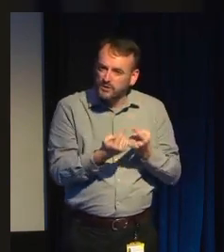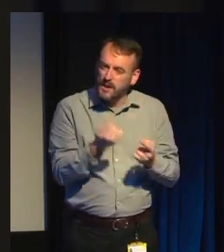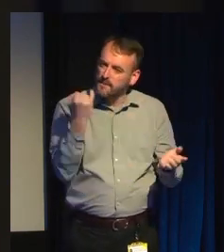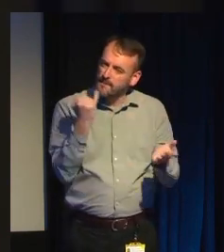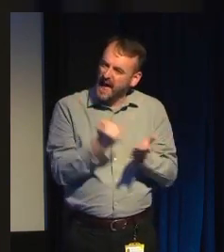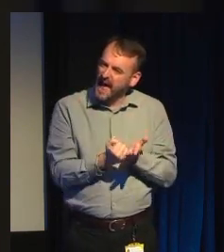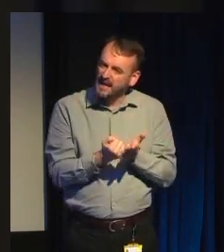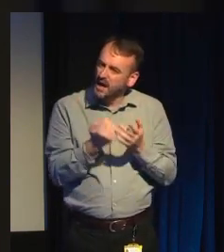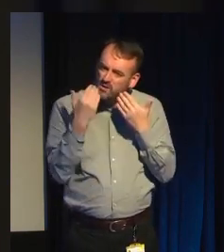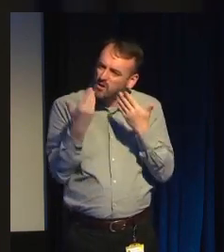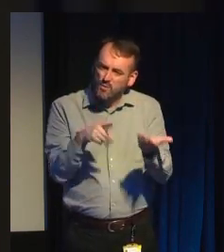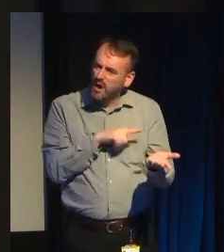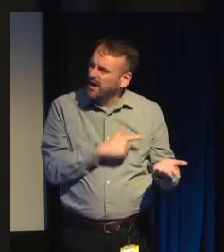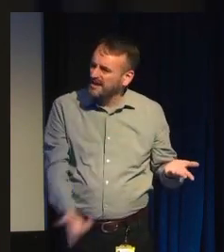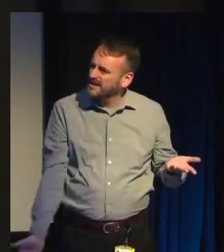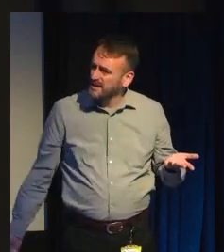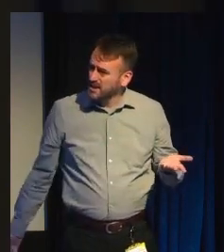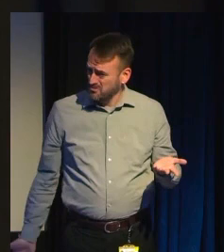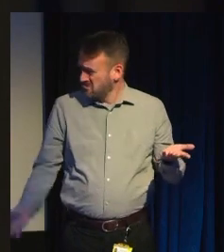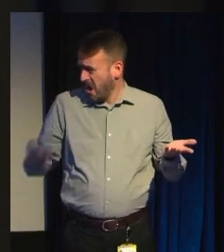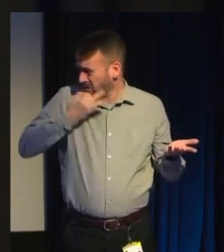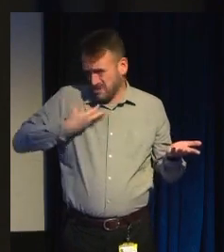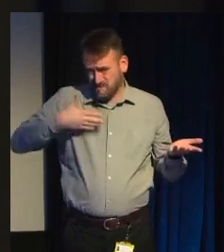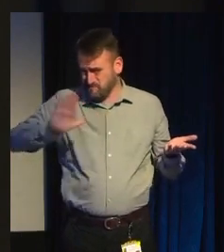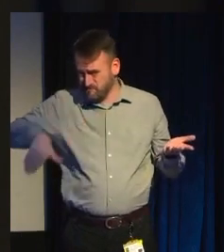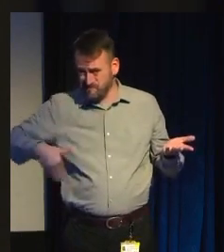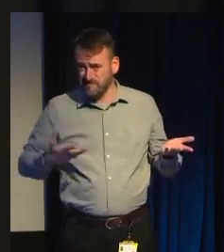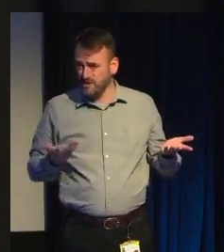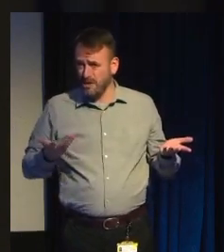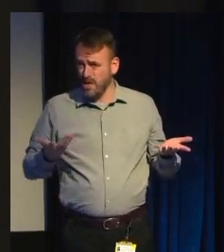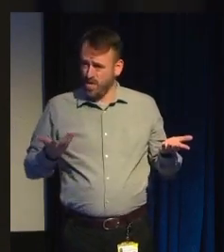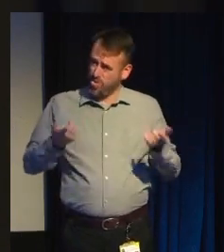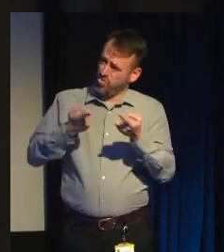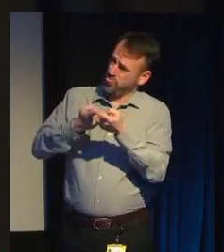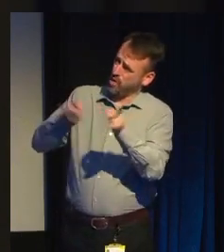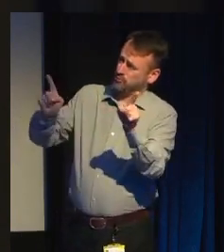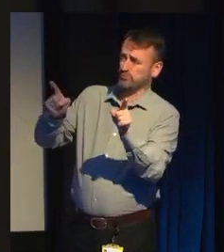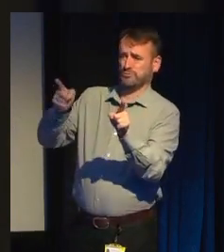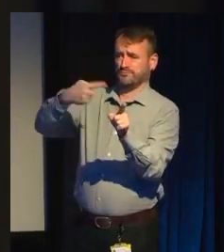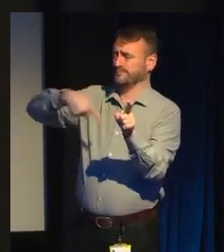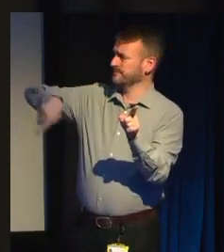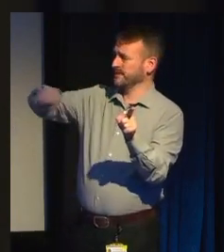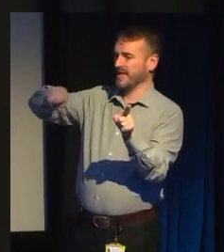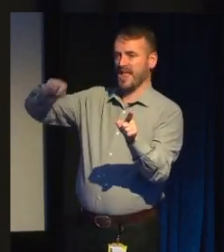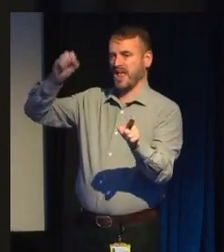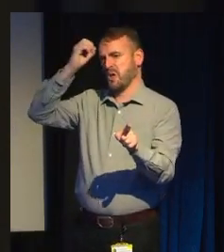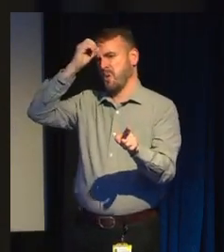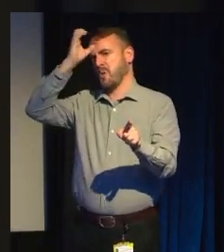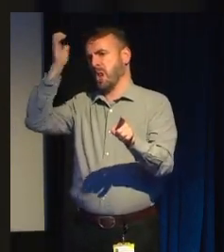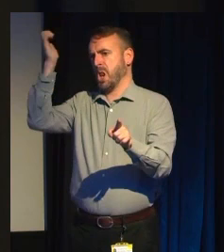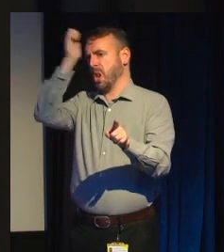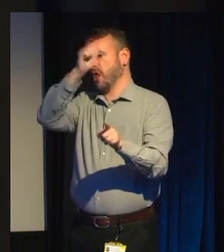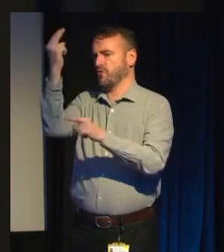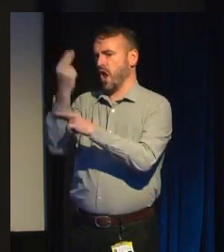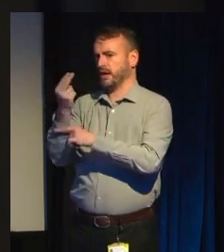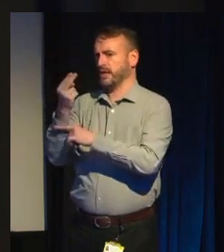it out. But don't ask me. Ask all the, you know, intellectuals and artists who say that. I'll just